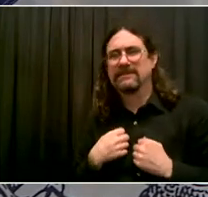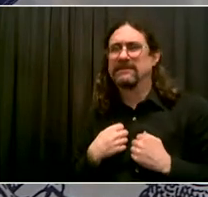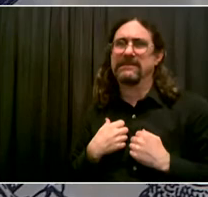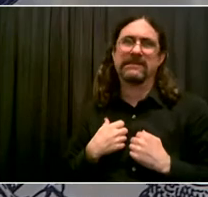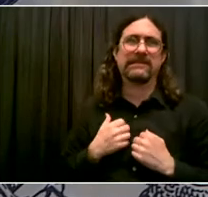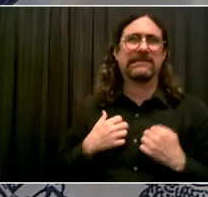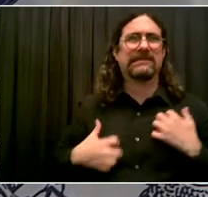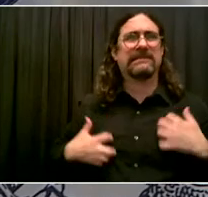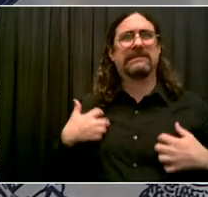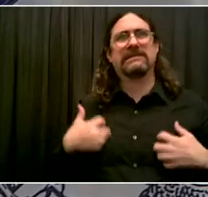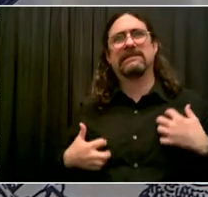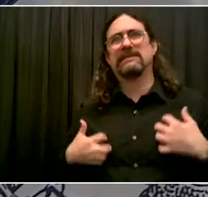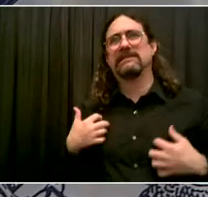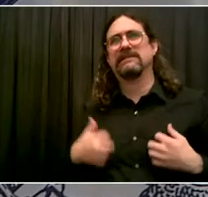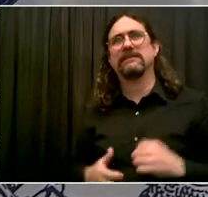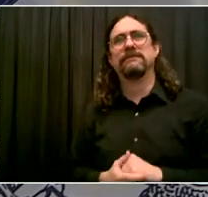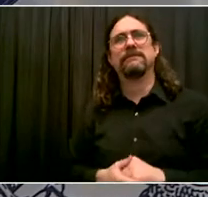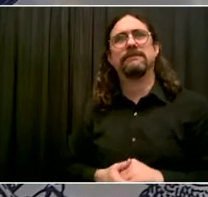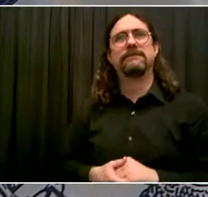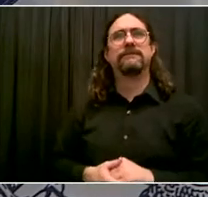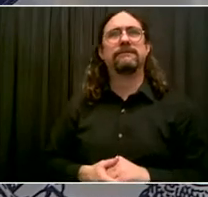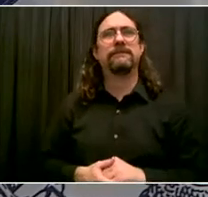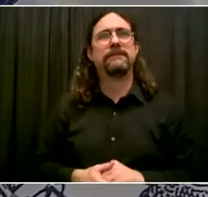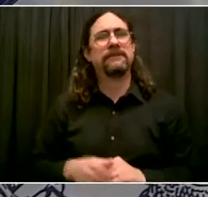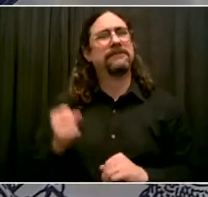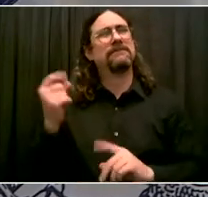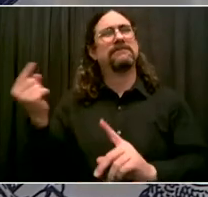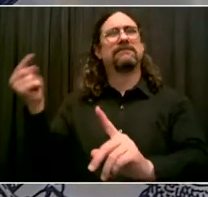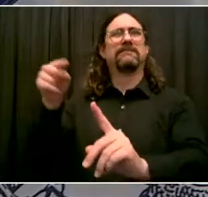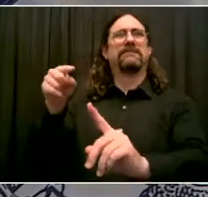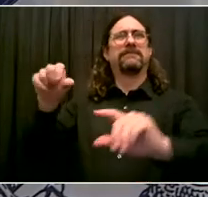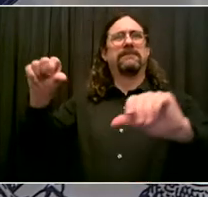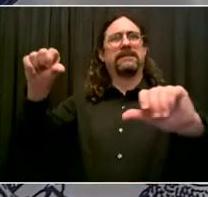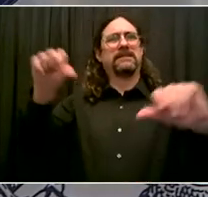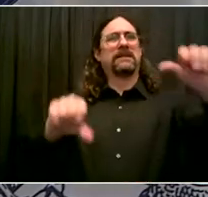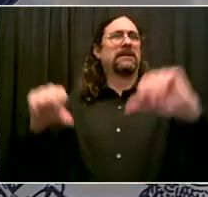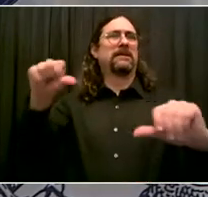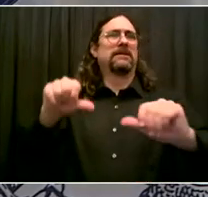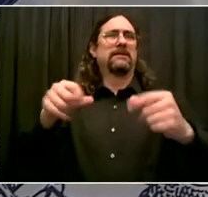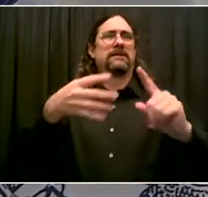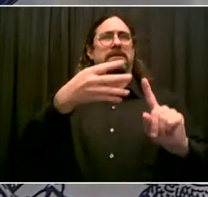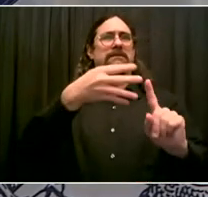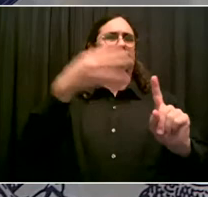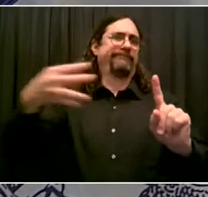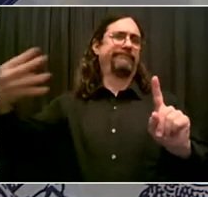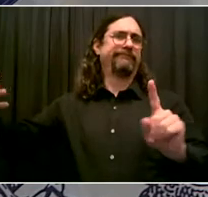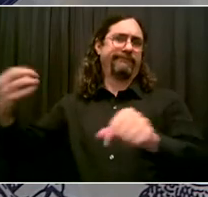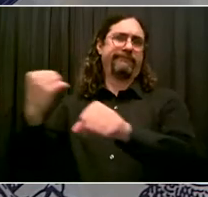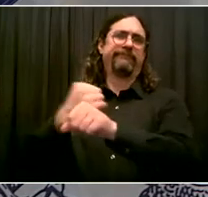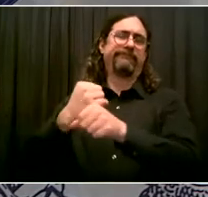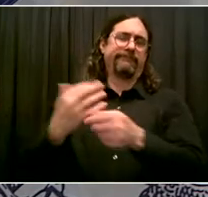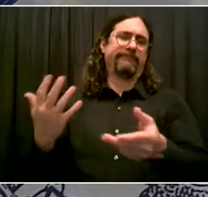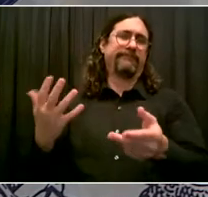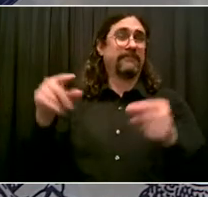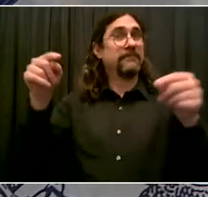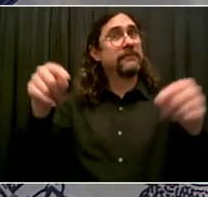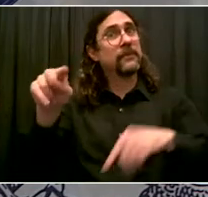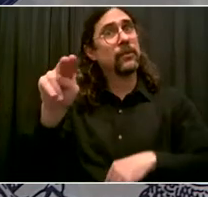history in terms of there being way too much poverty, way too many people who didn't get the health care they deserved for decades.